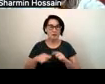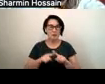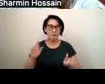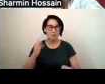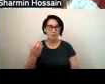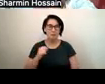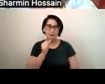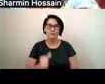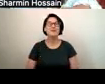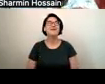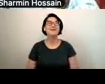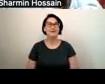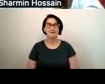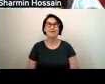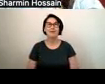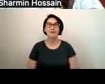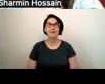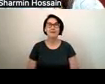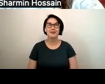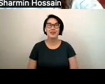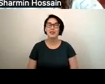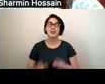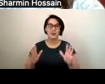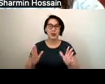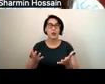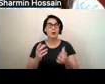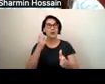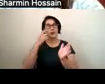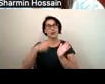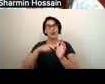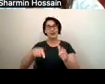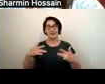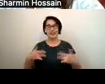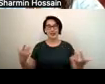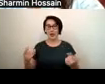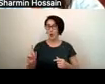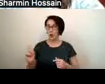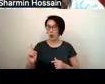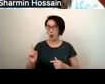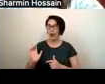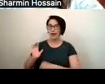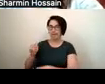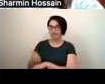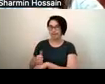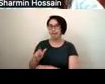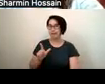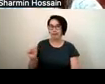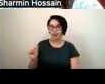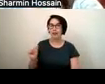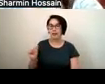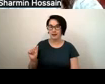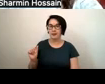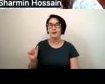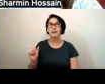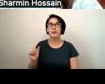Okay. We would like to acknowledge that this event is rooted in Los Angeles on stolen